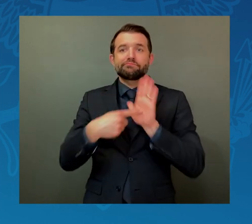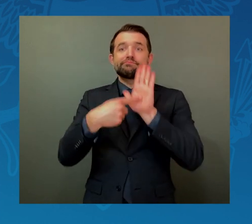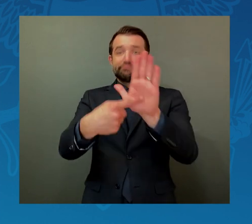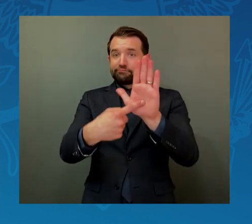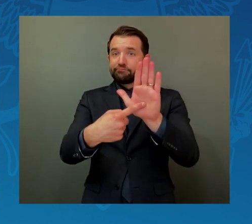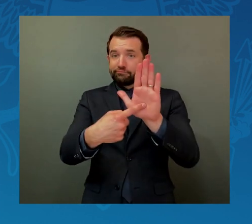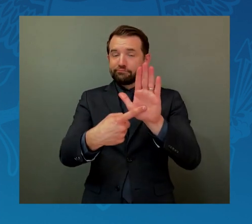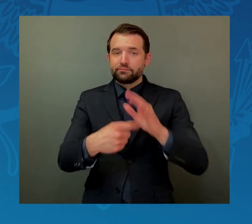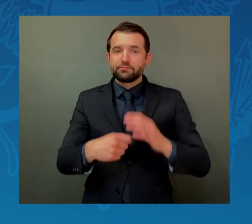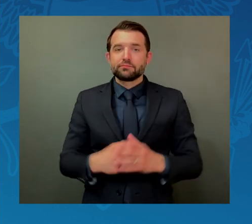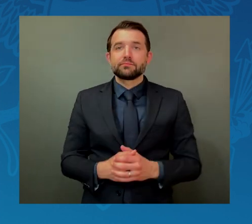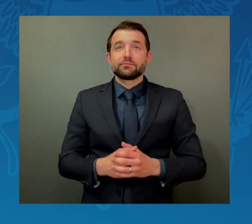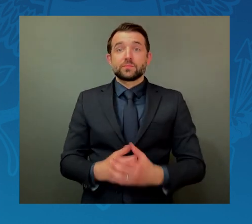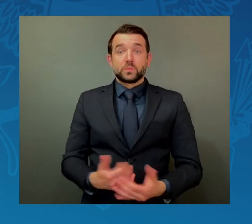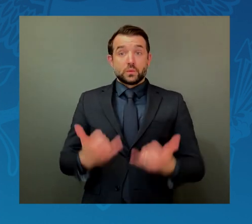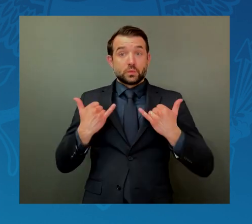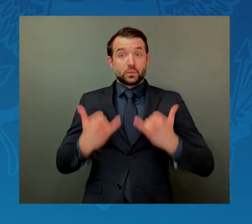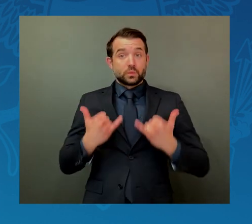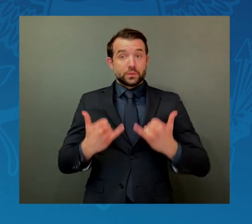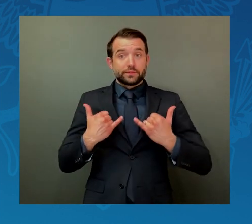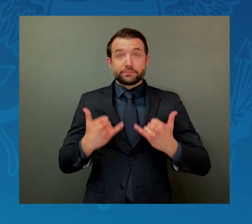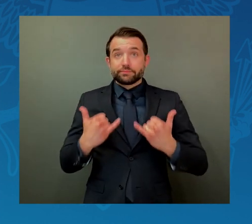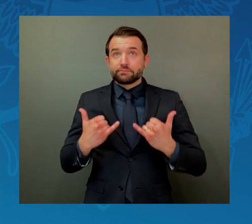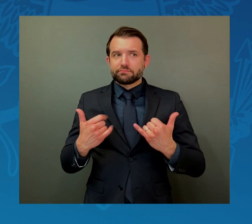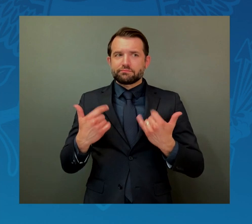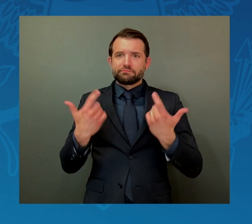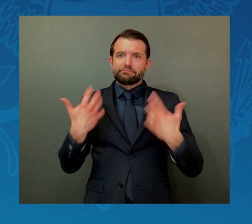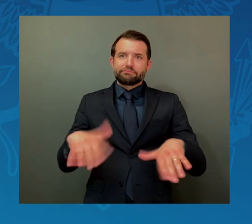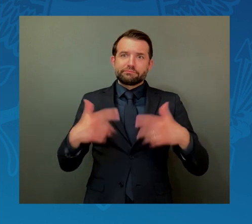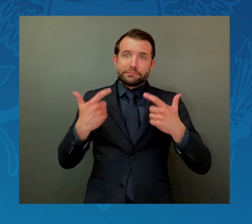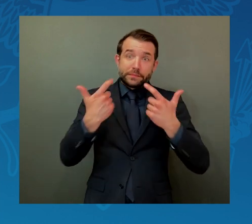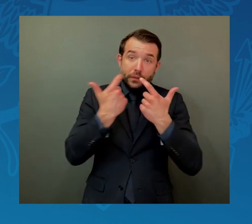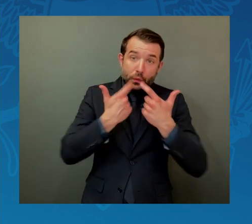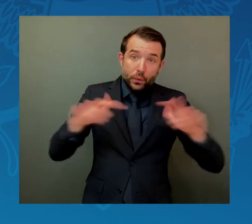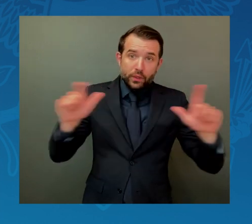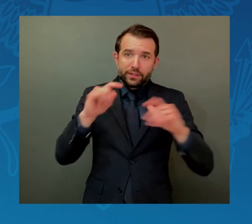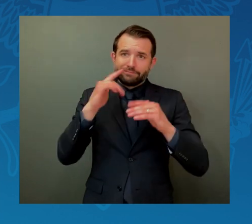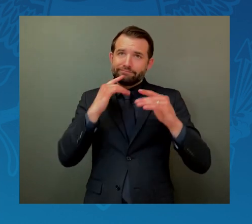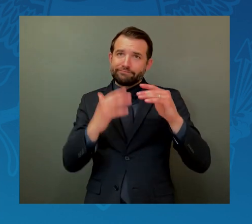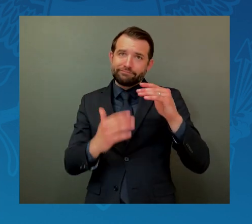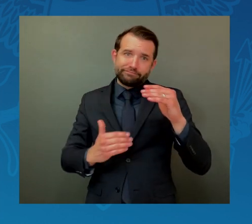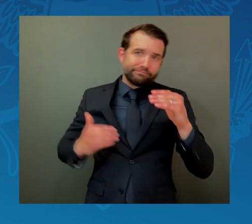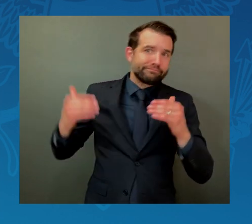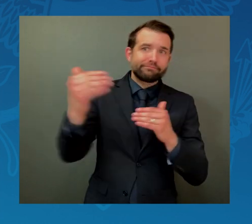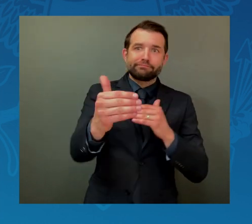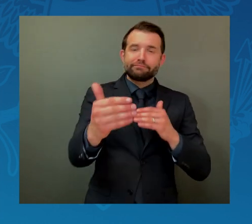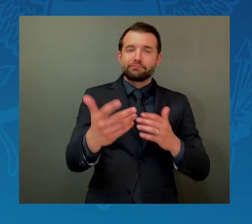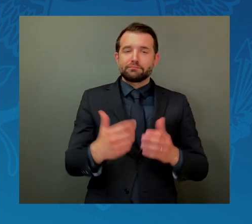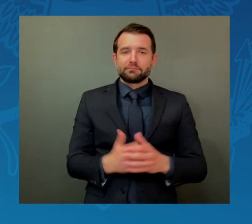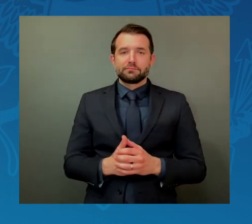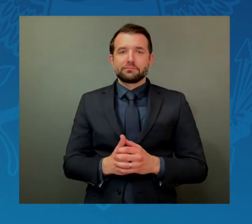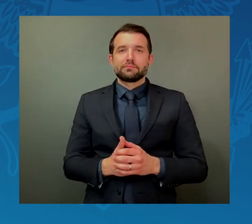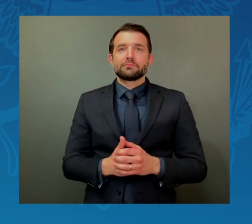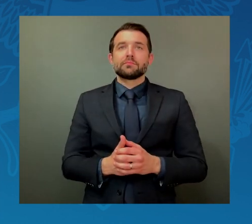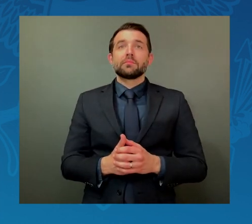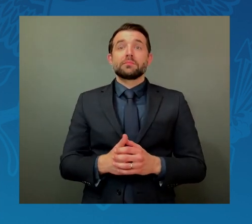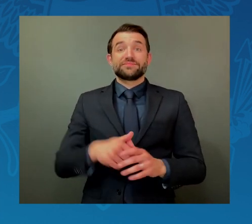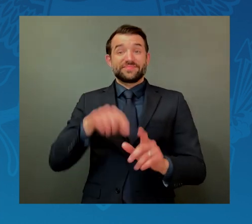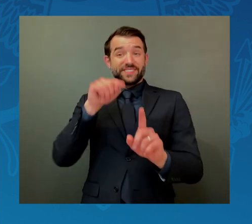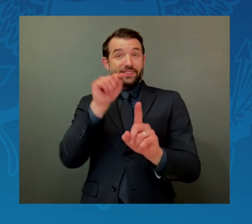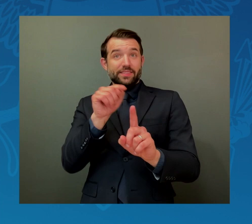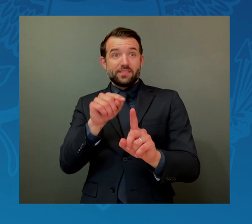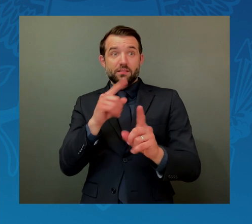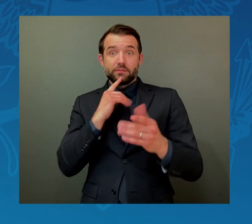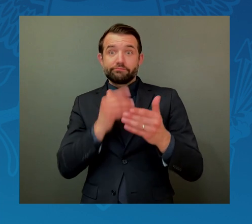we are taking a major step forward in this effort, a step that specifically addresses the